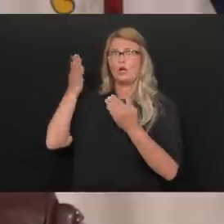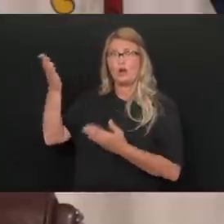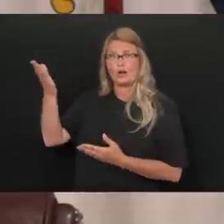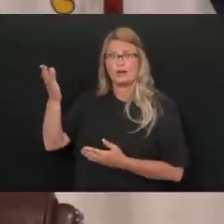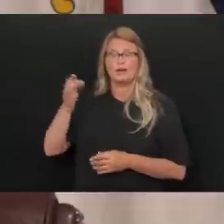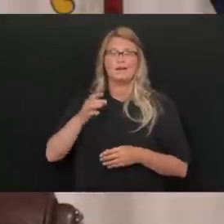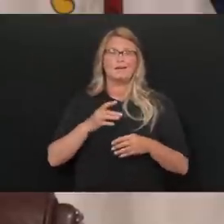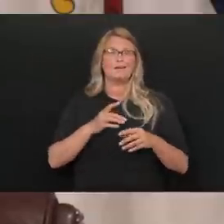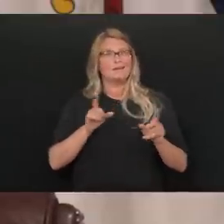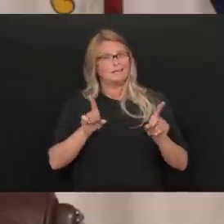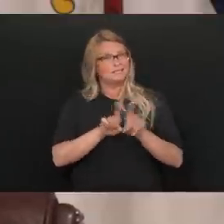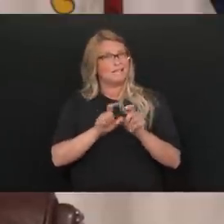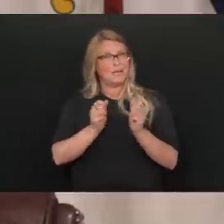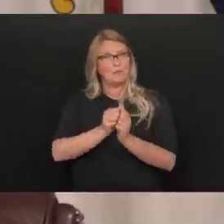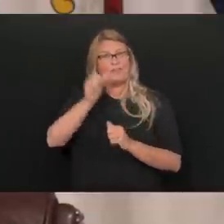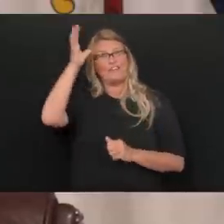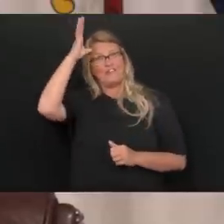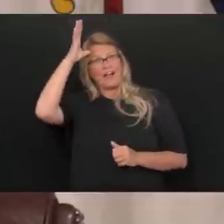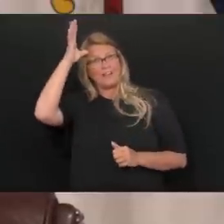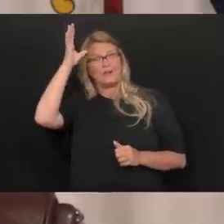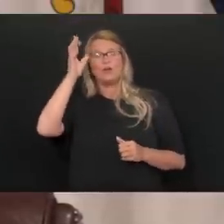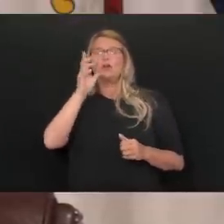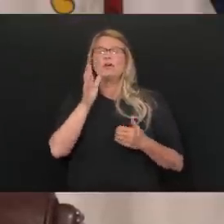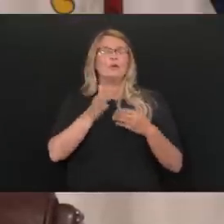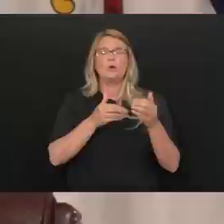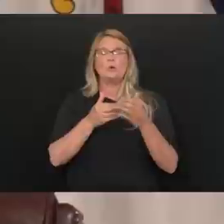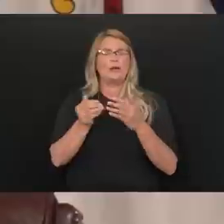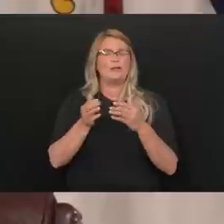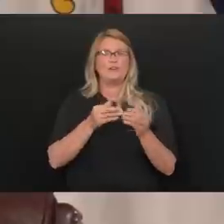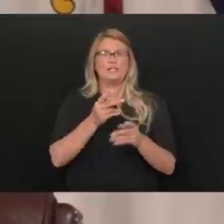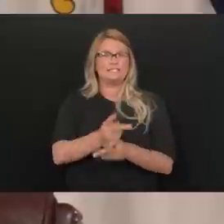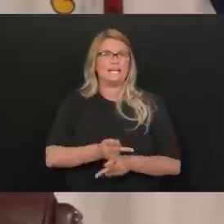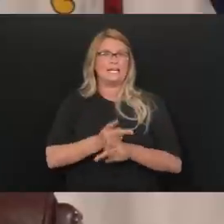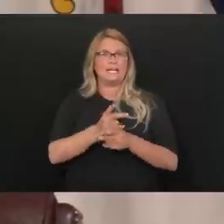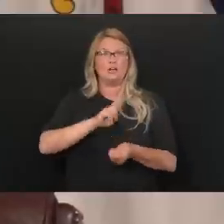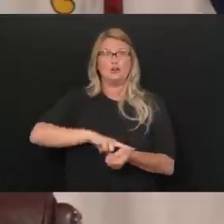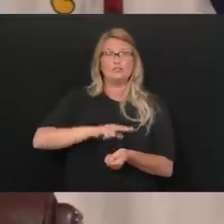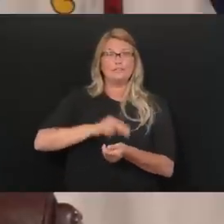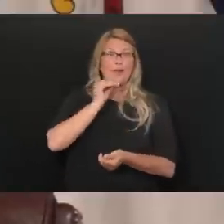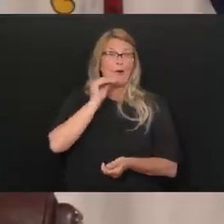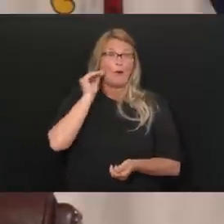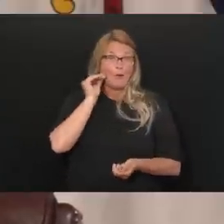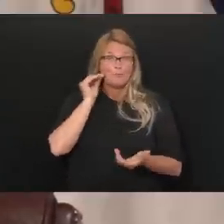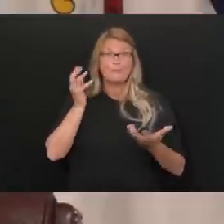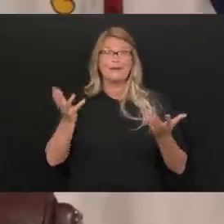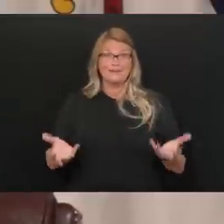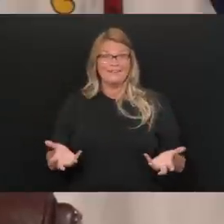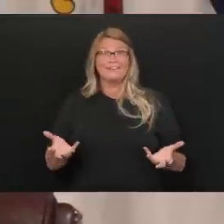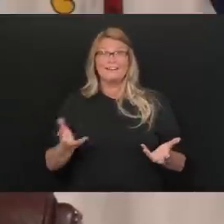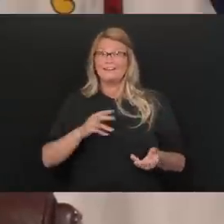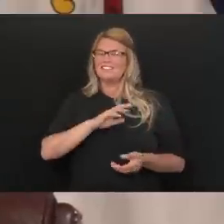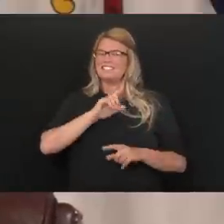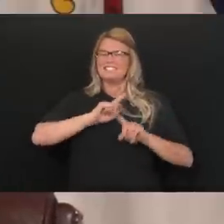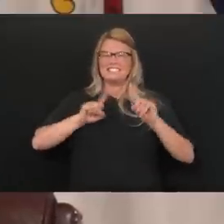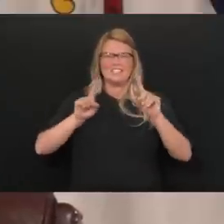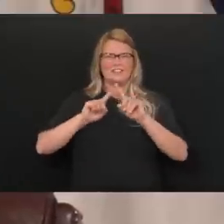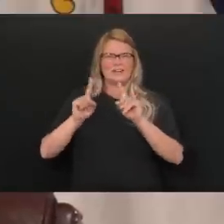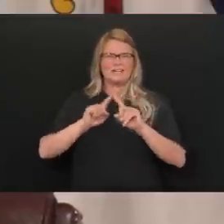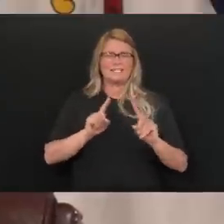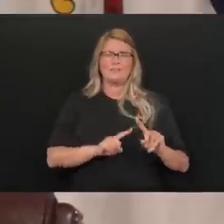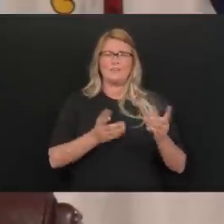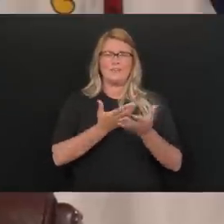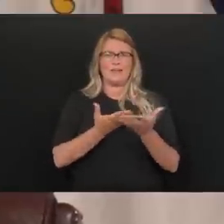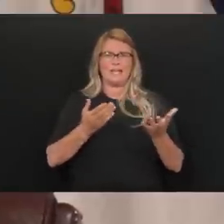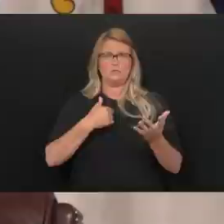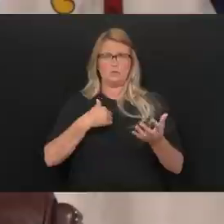and the same with the dad, you know, or whomever it may be in one of our nursing homes. And there's, there's all kinds of steps that we're